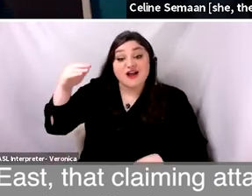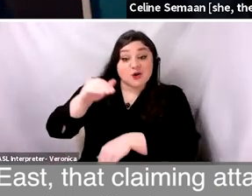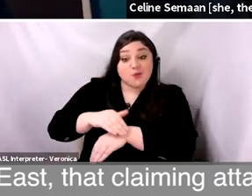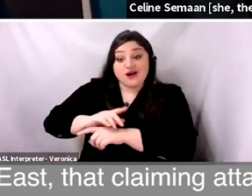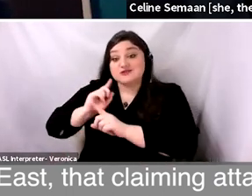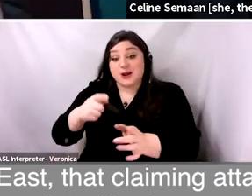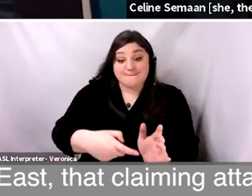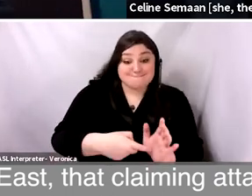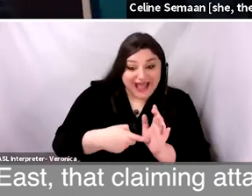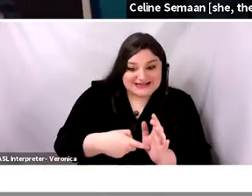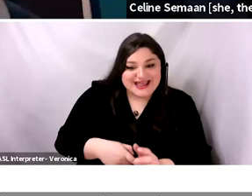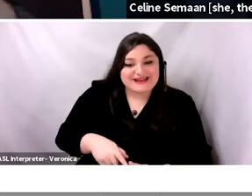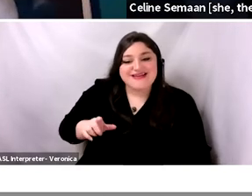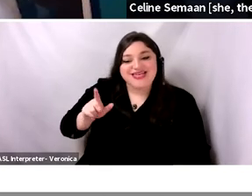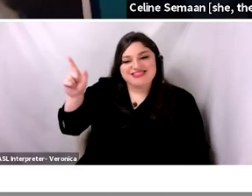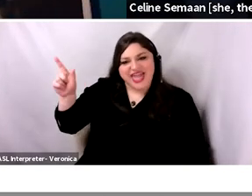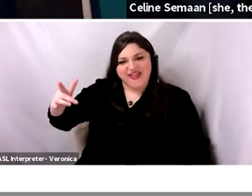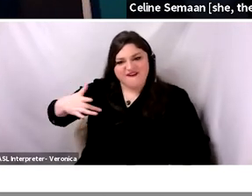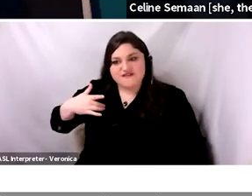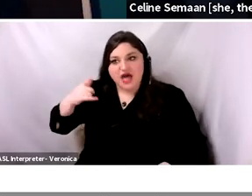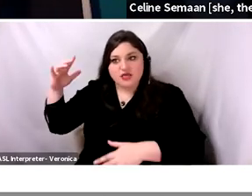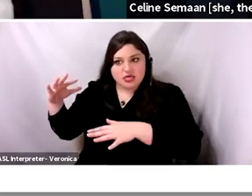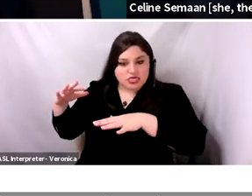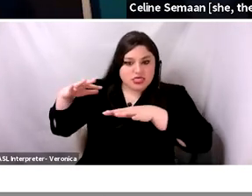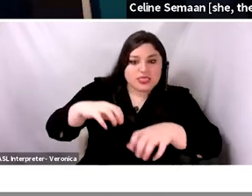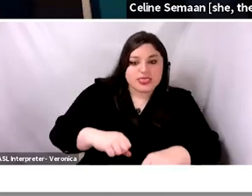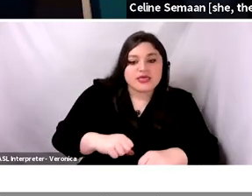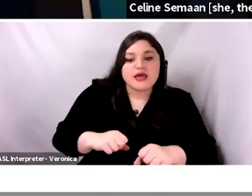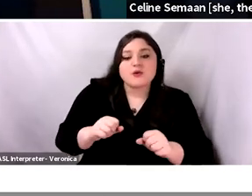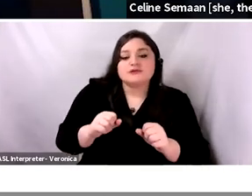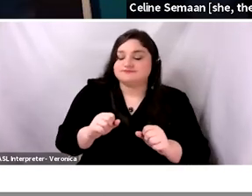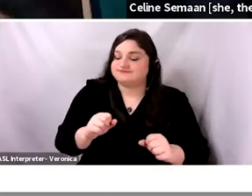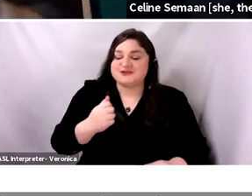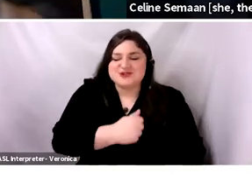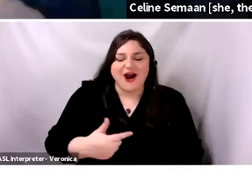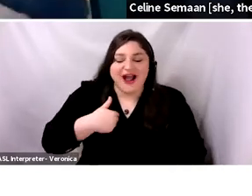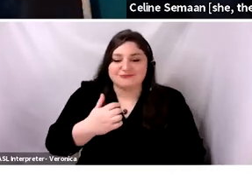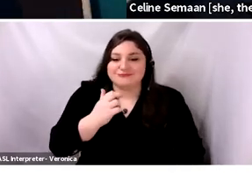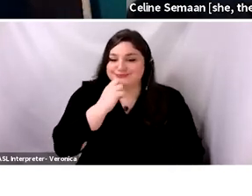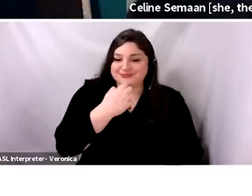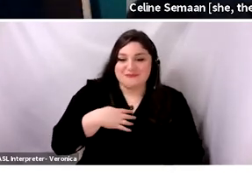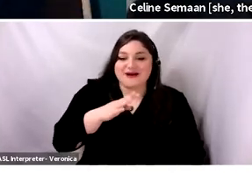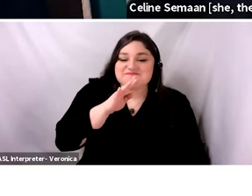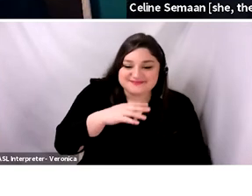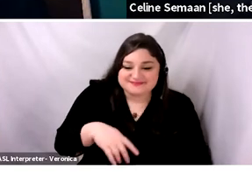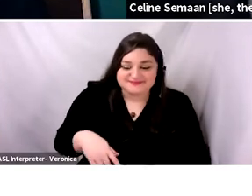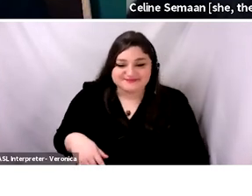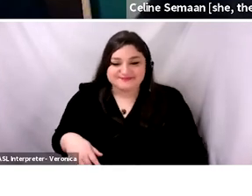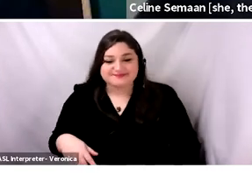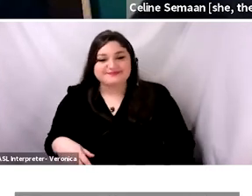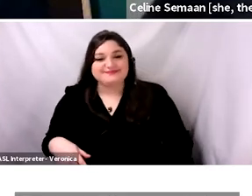cultural heritage was seen as a derogative I'm sorry, I can't pronounce it because derogative